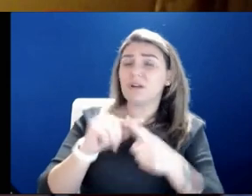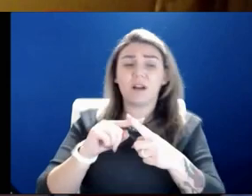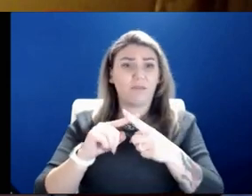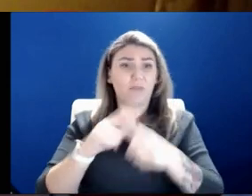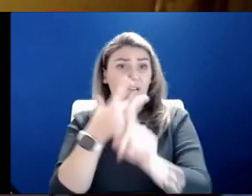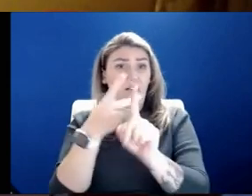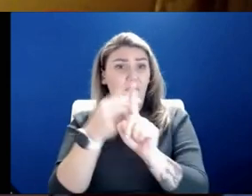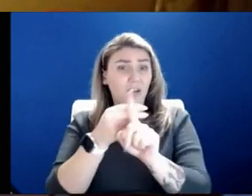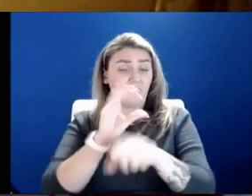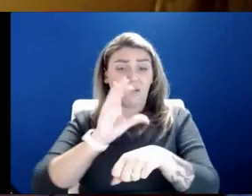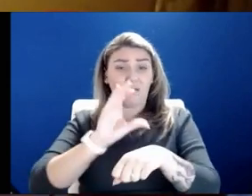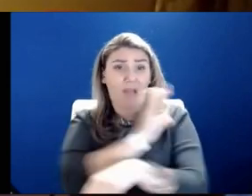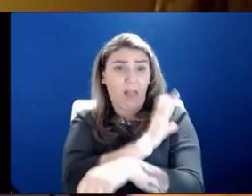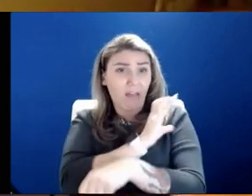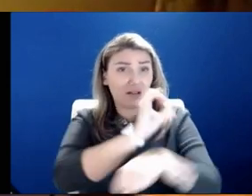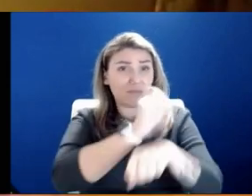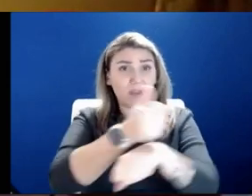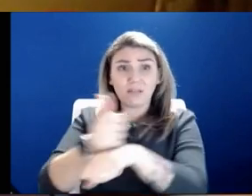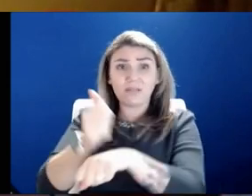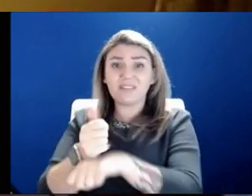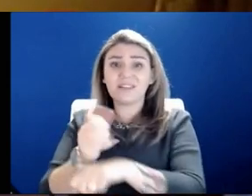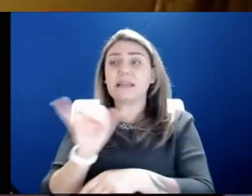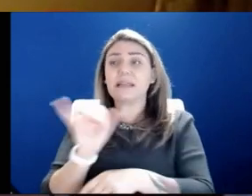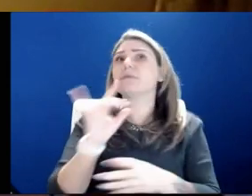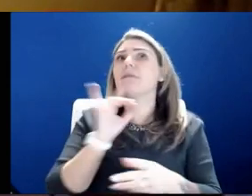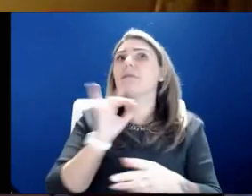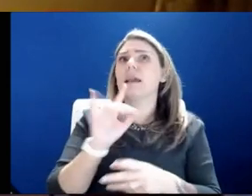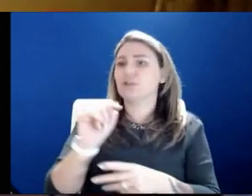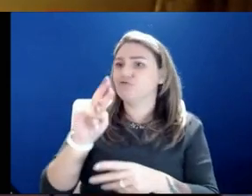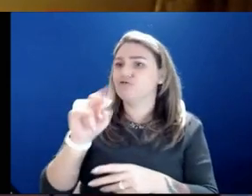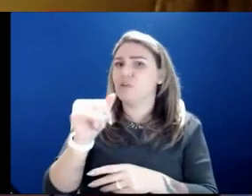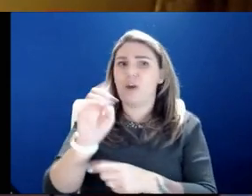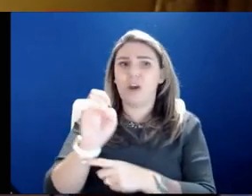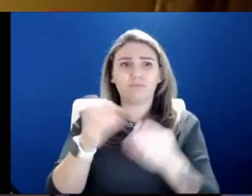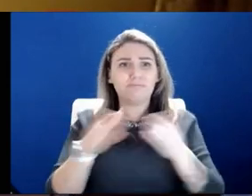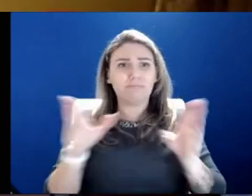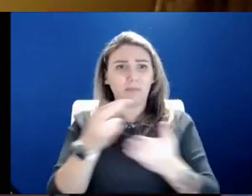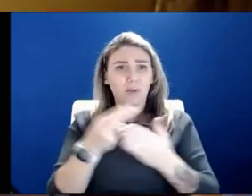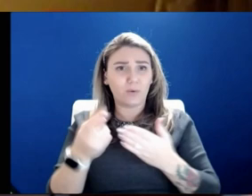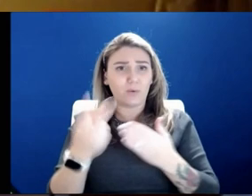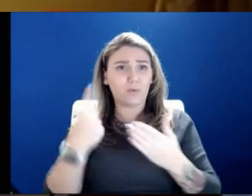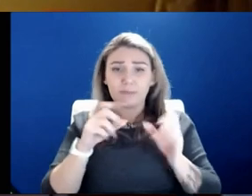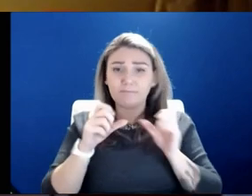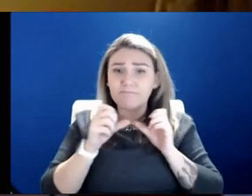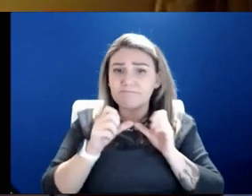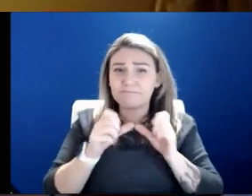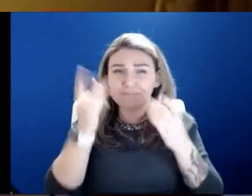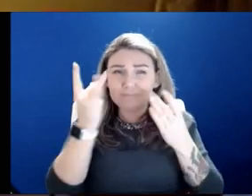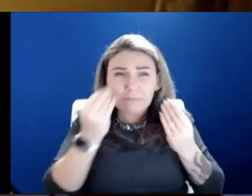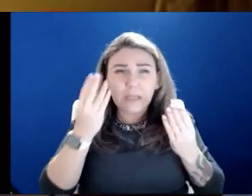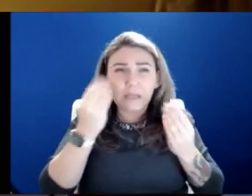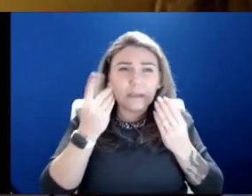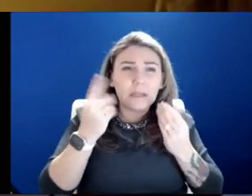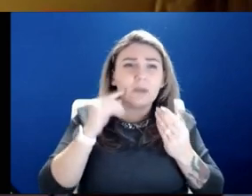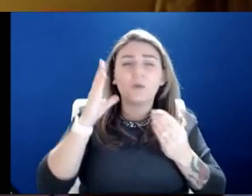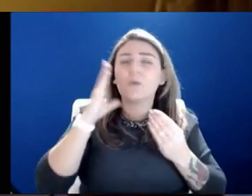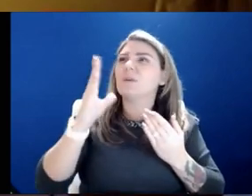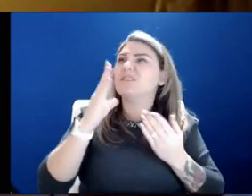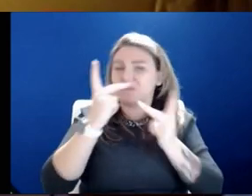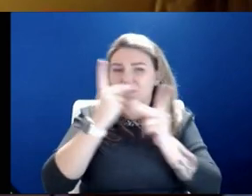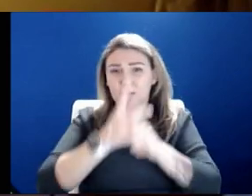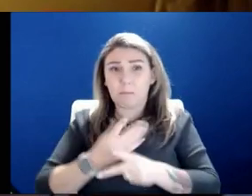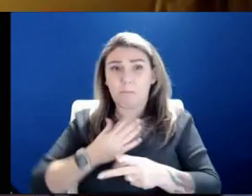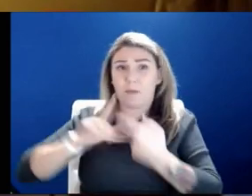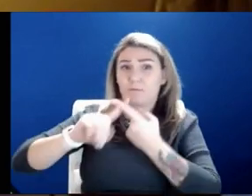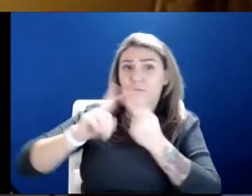And so in a way, it's almost like triaging public resources as well. So we continue to think about it and work on that. know my friends in St.